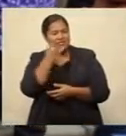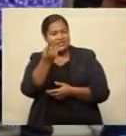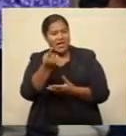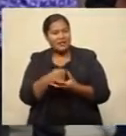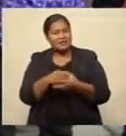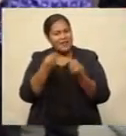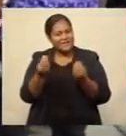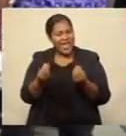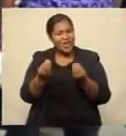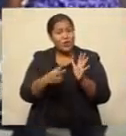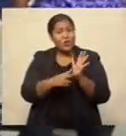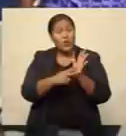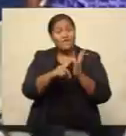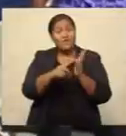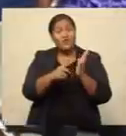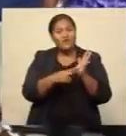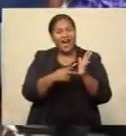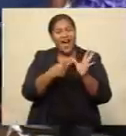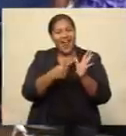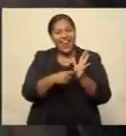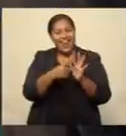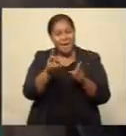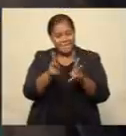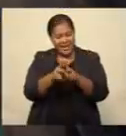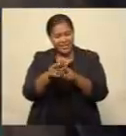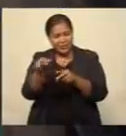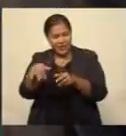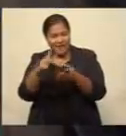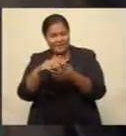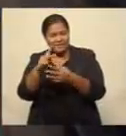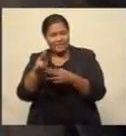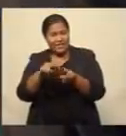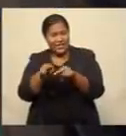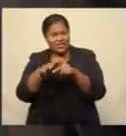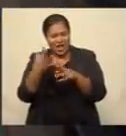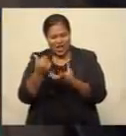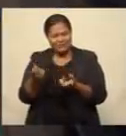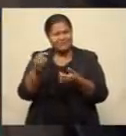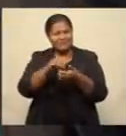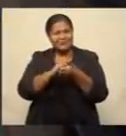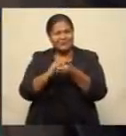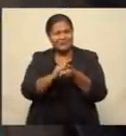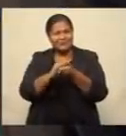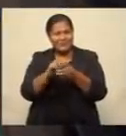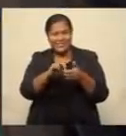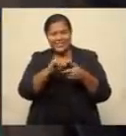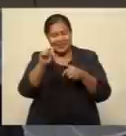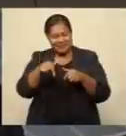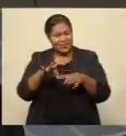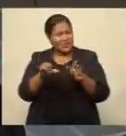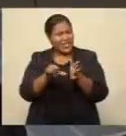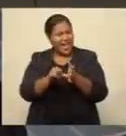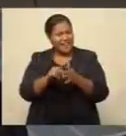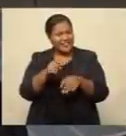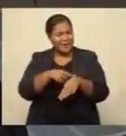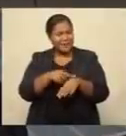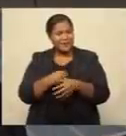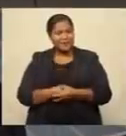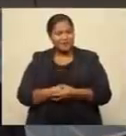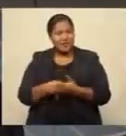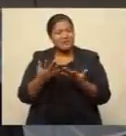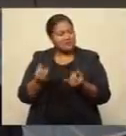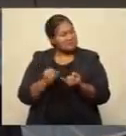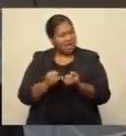the Vuvale partnership with Fiji, saying this has brought their relationship to the fore during this difficult time. We very much